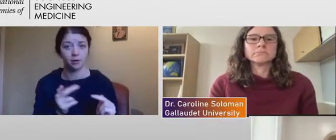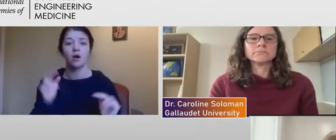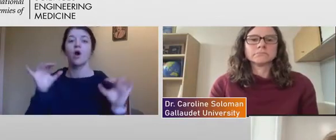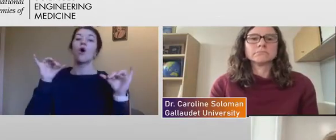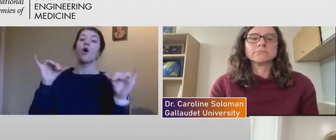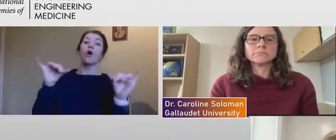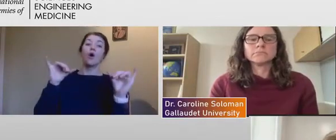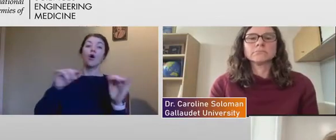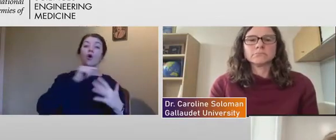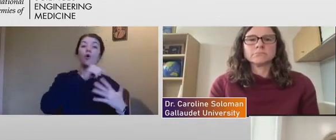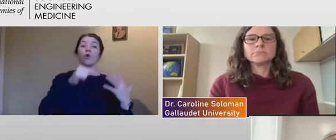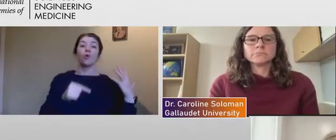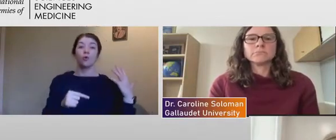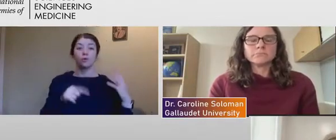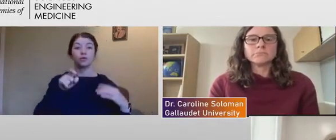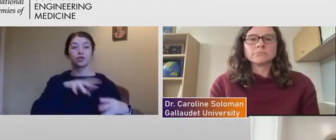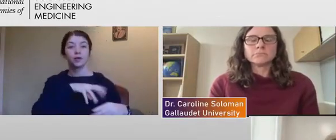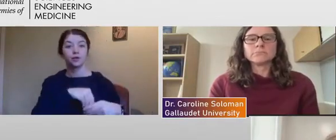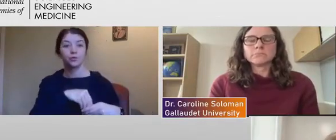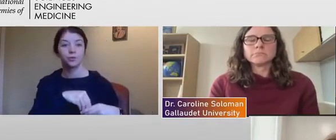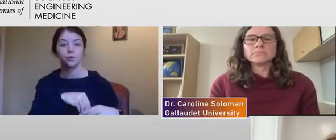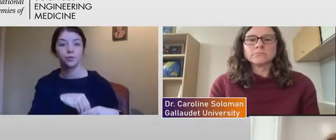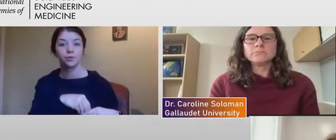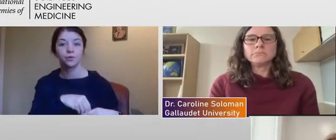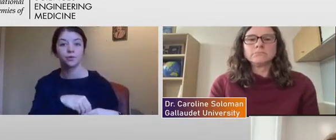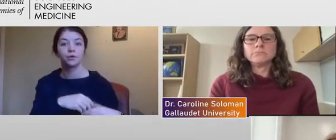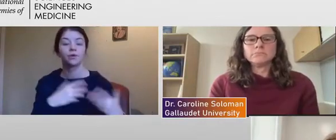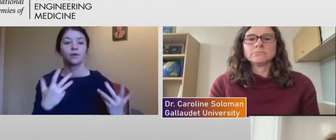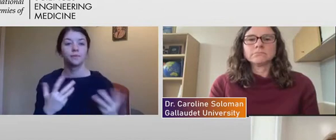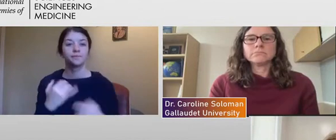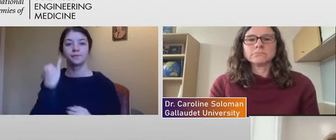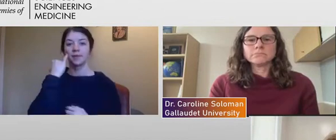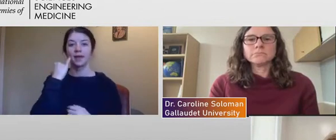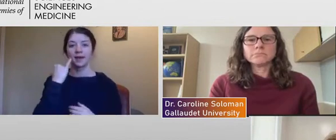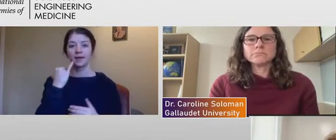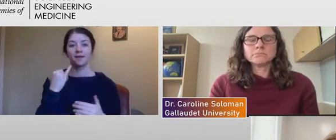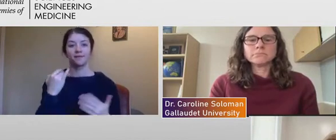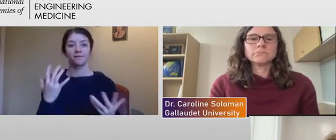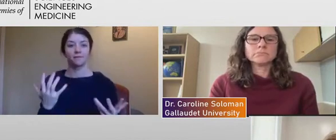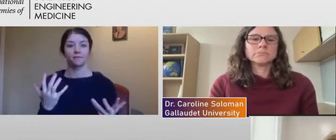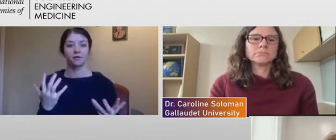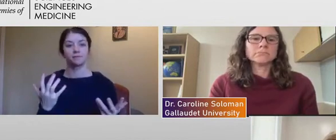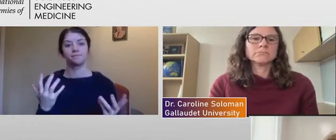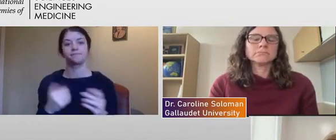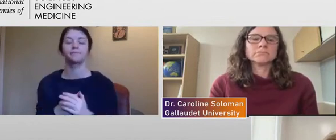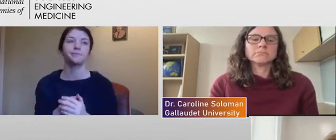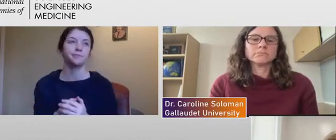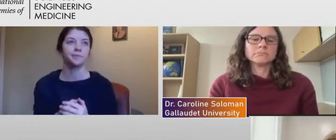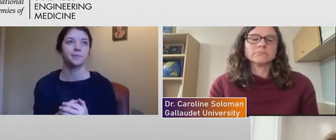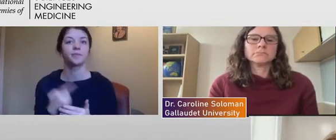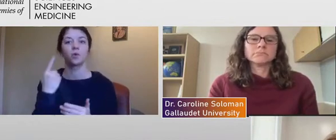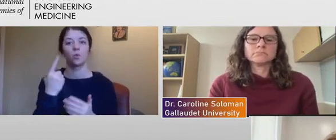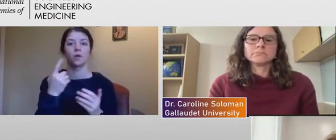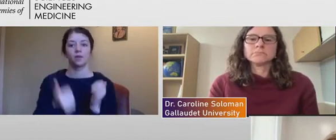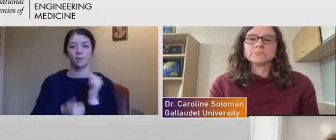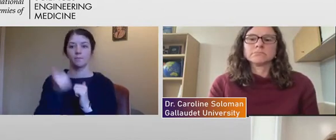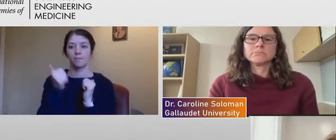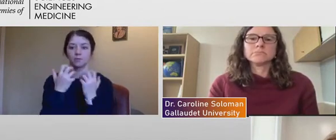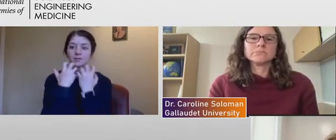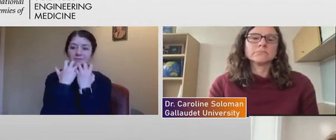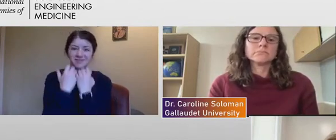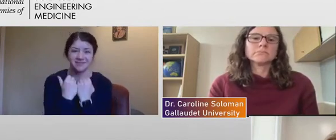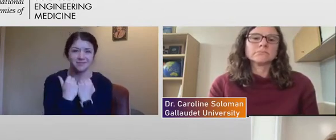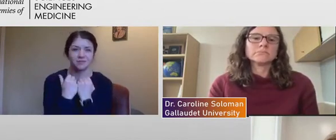things. I, like, if you, um, access some, like, one of the most valuable resources